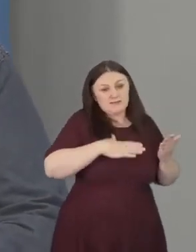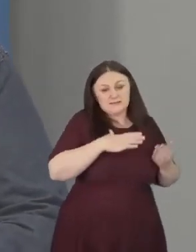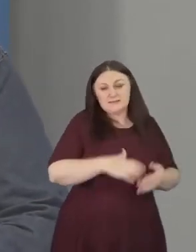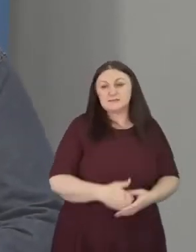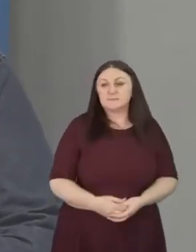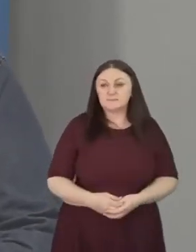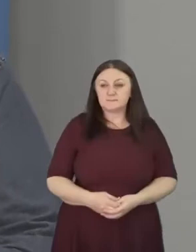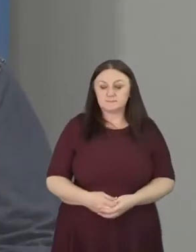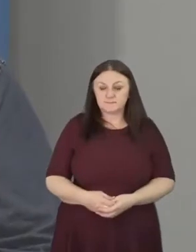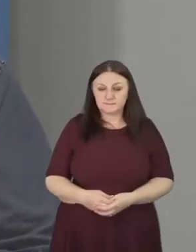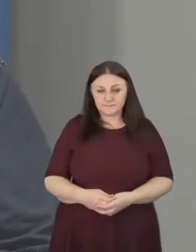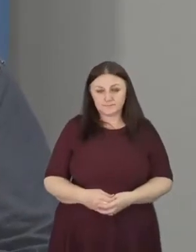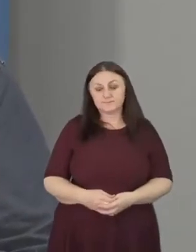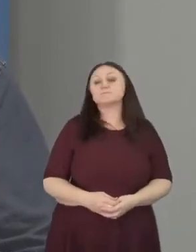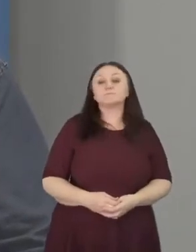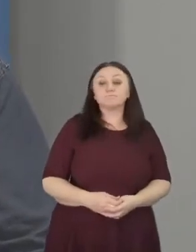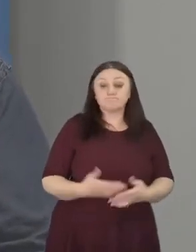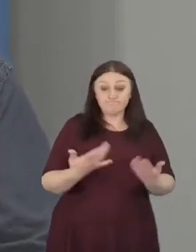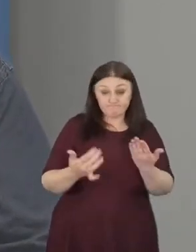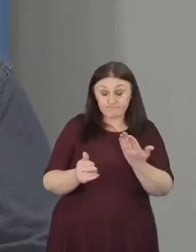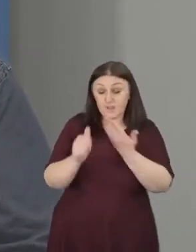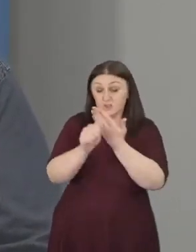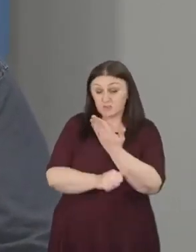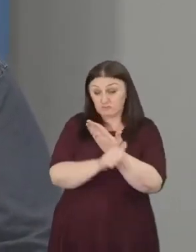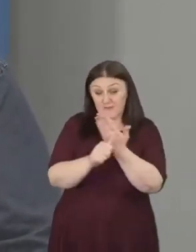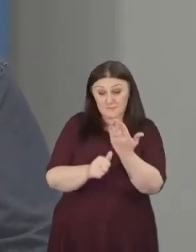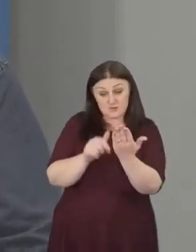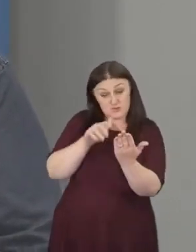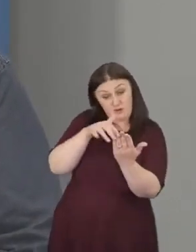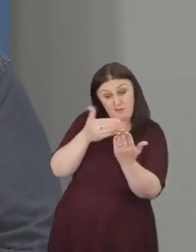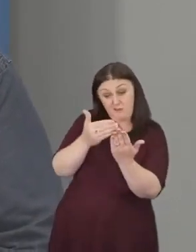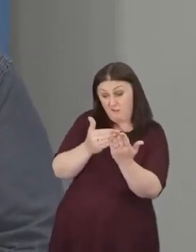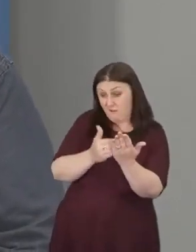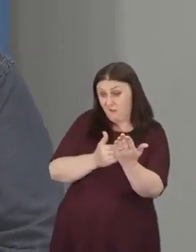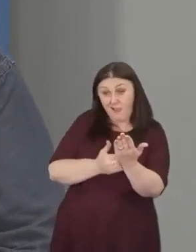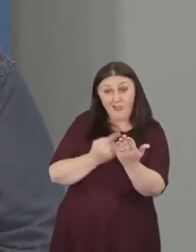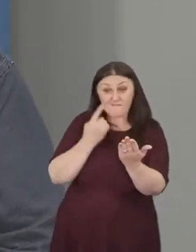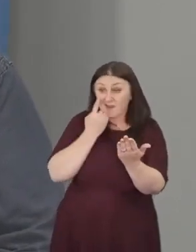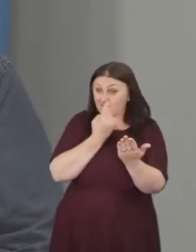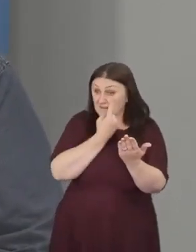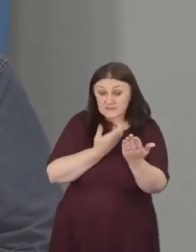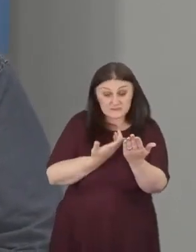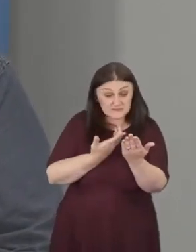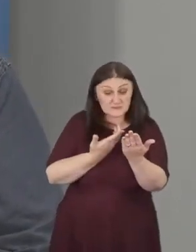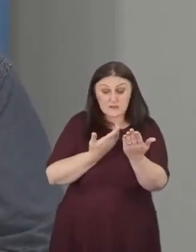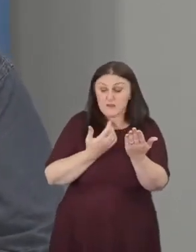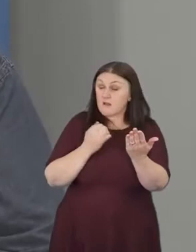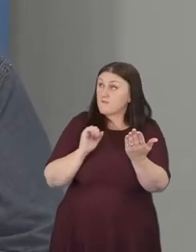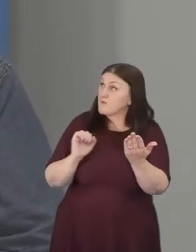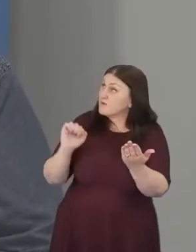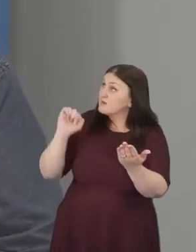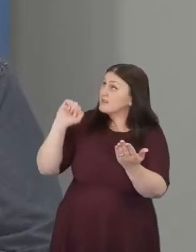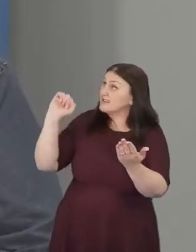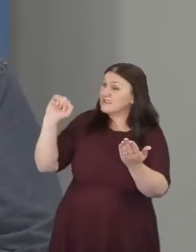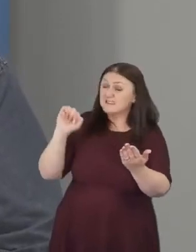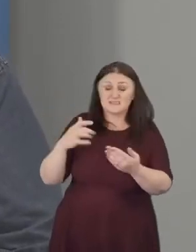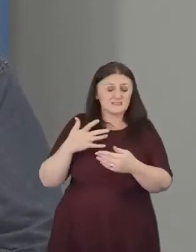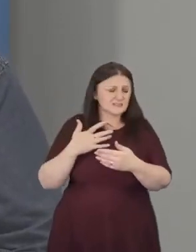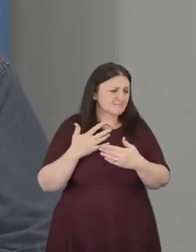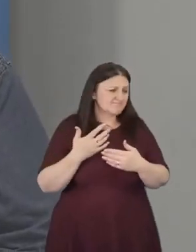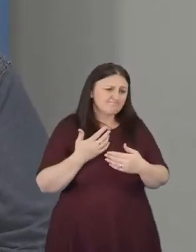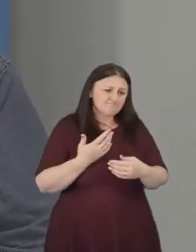Throughout scripture, we see evidence of God's desire for the health and the care of his creation